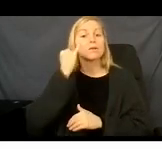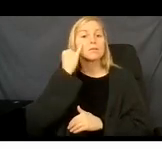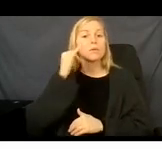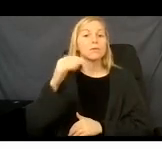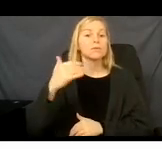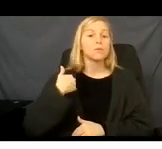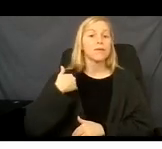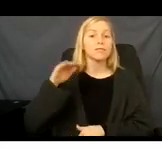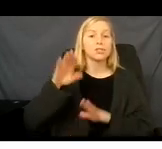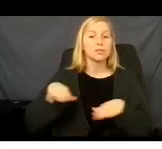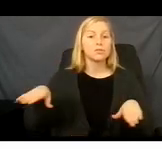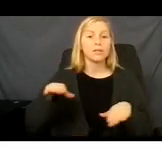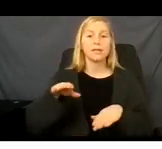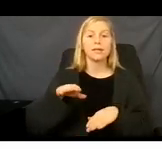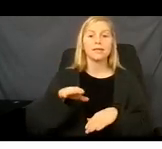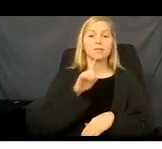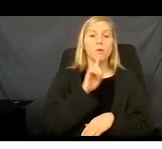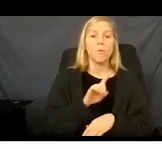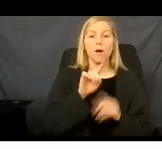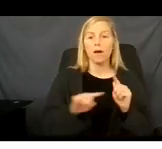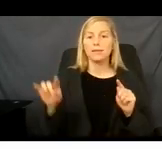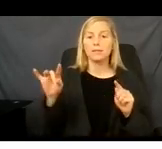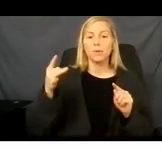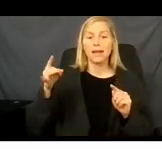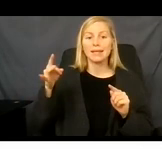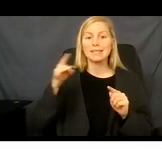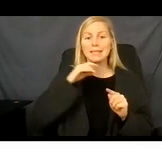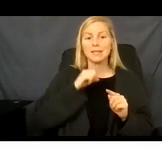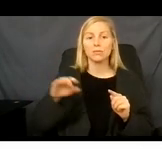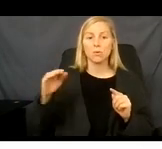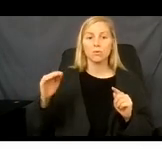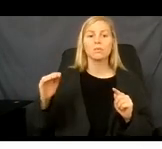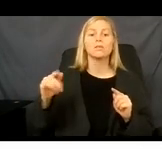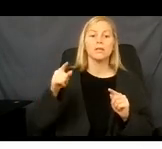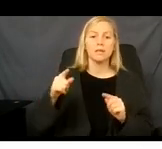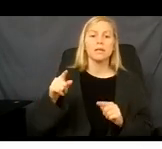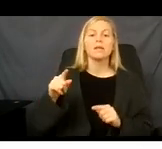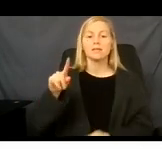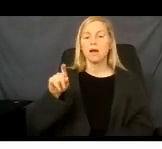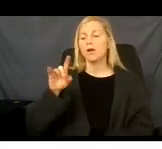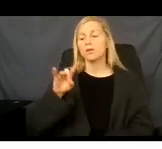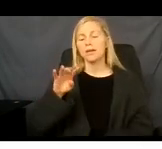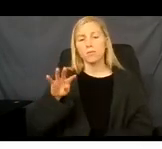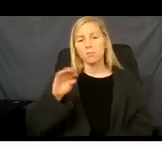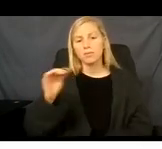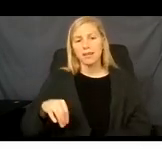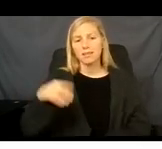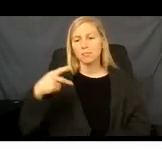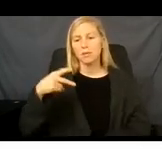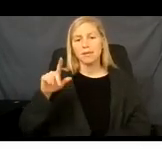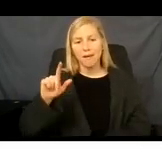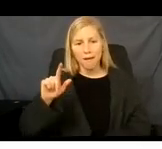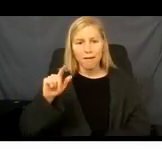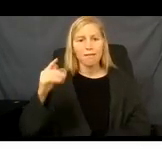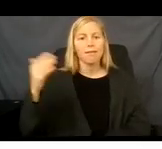be eligible for Medicaid up to 154% of the federal poverty level. And the amounts range from